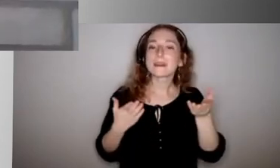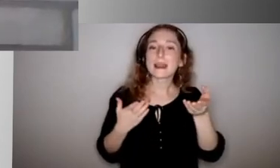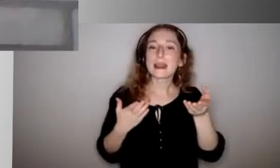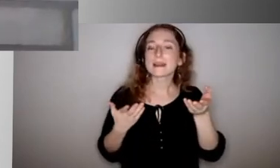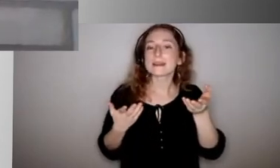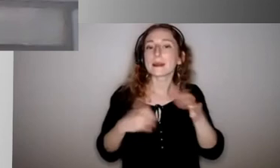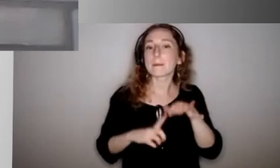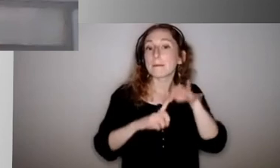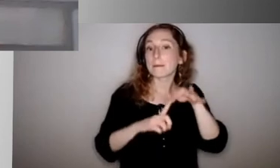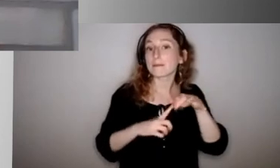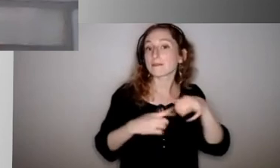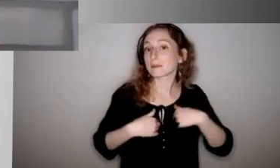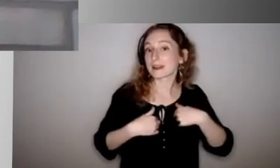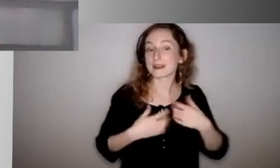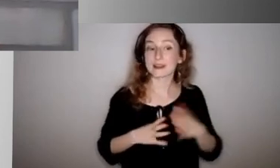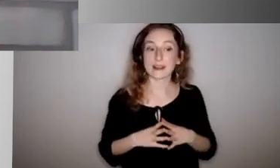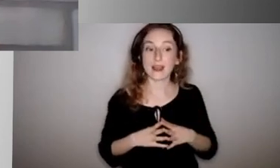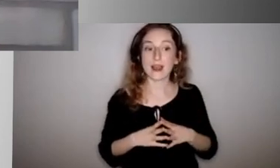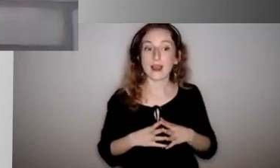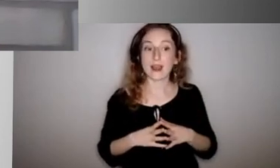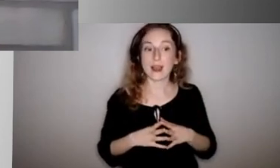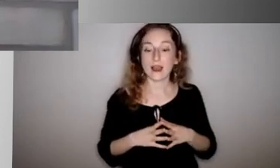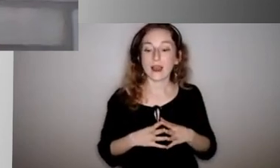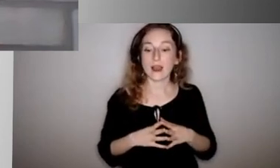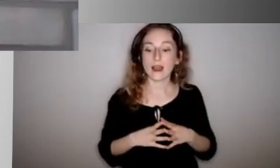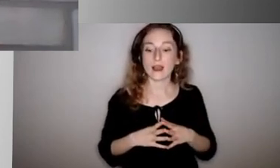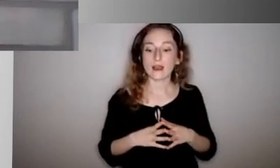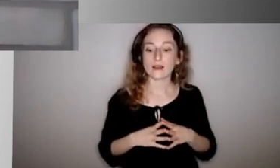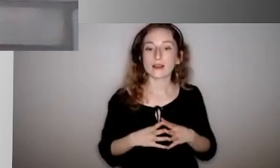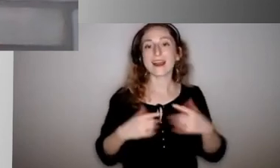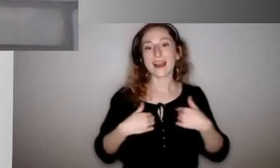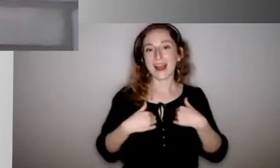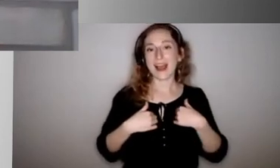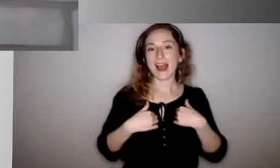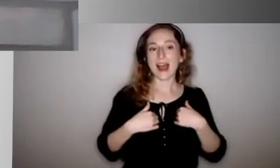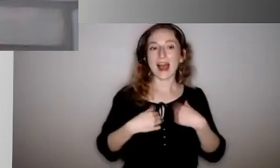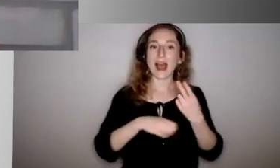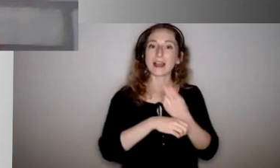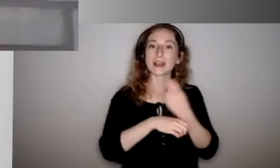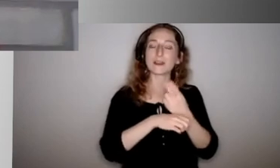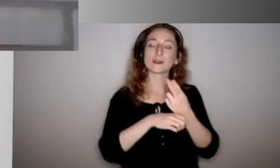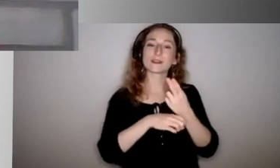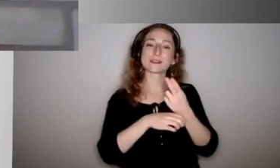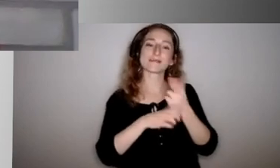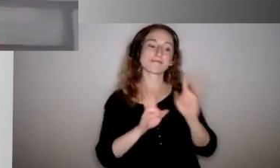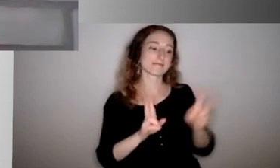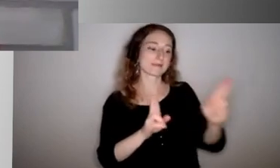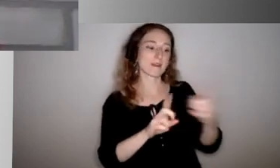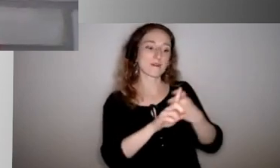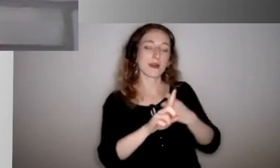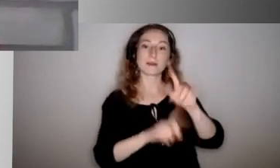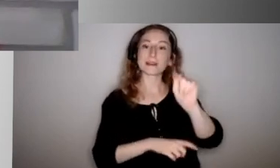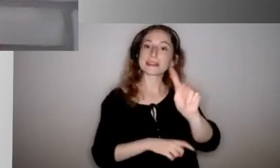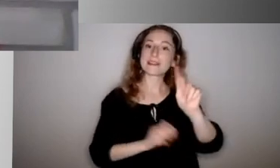my building is that I use scenes from the office to teach social skills lessons. And I'm looking for the